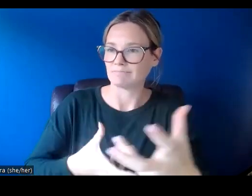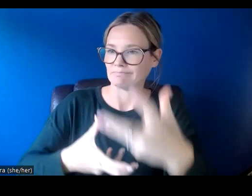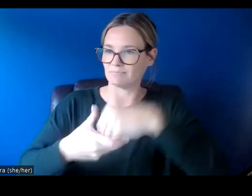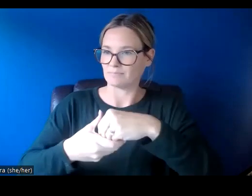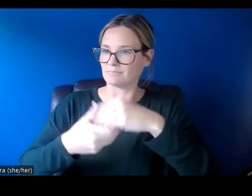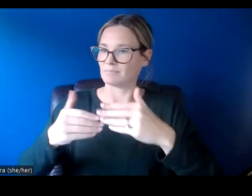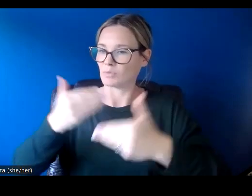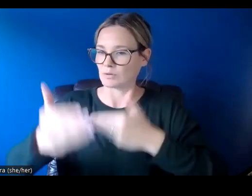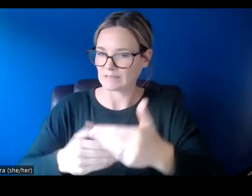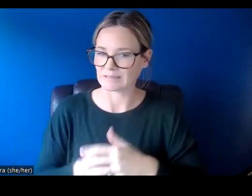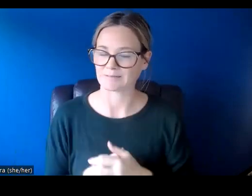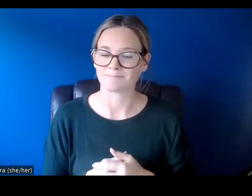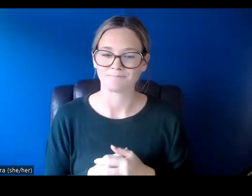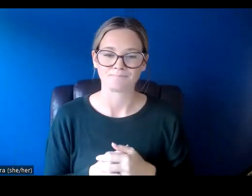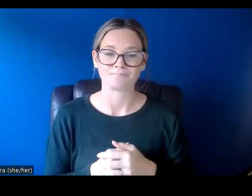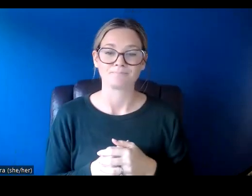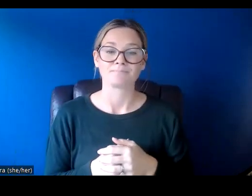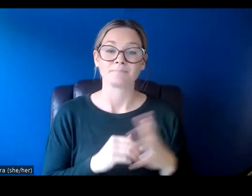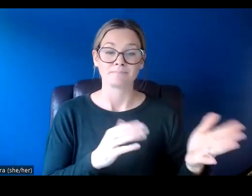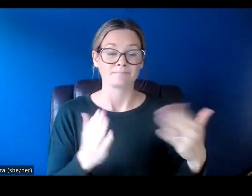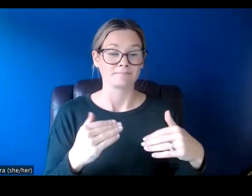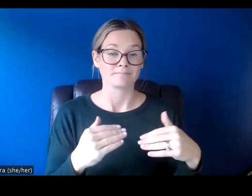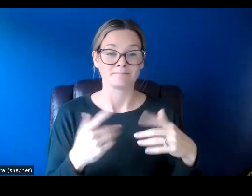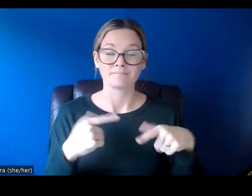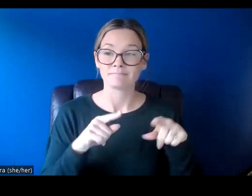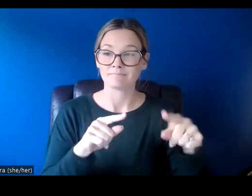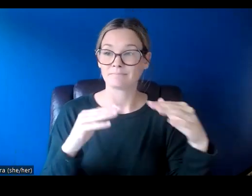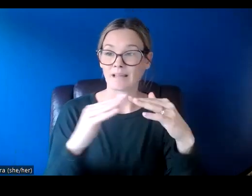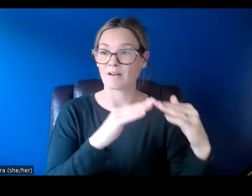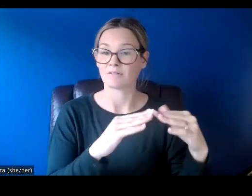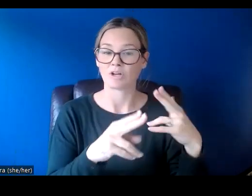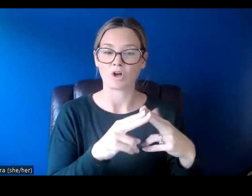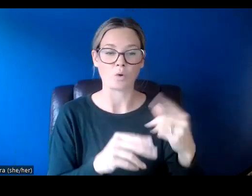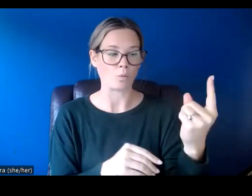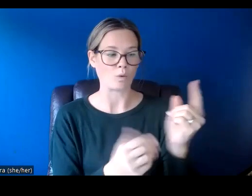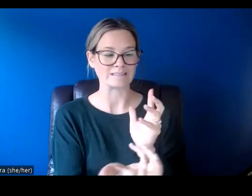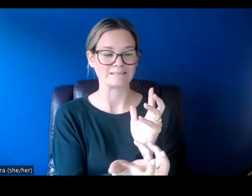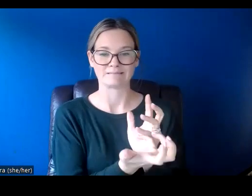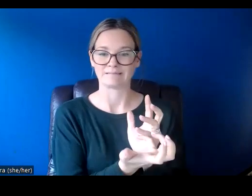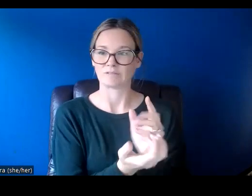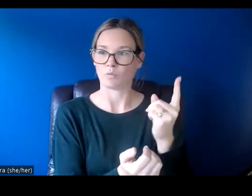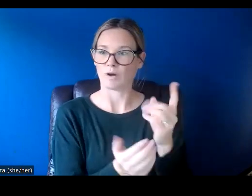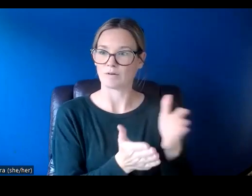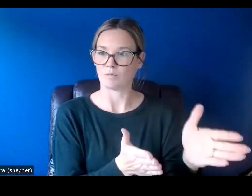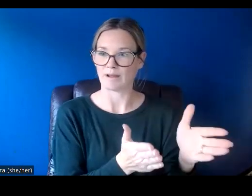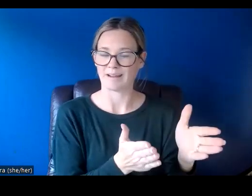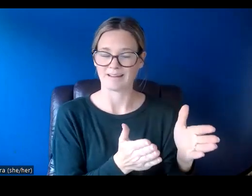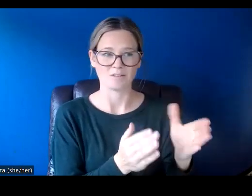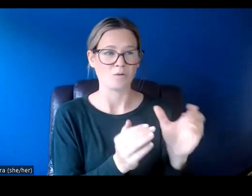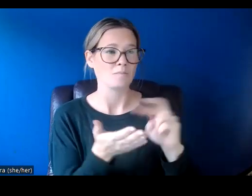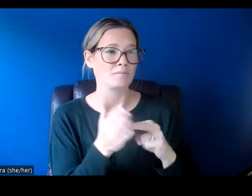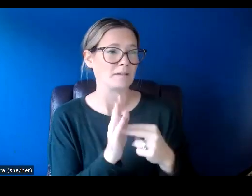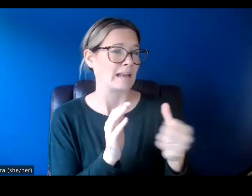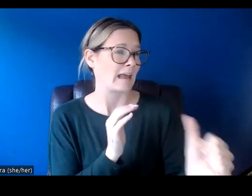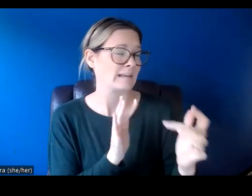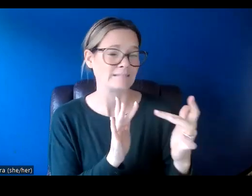Aligning with our commitment to equity, we will work with applicants in a one-size-fits-one way. So reach out to us with any concerns about how your